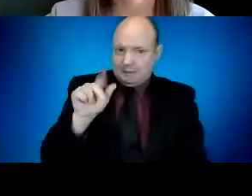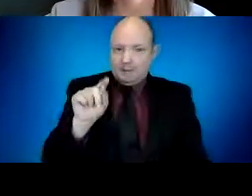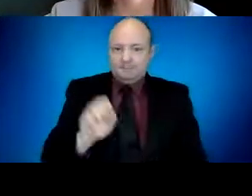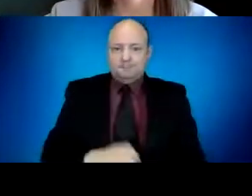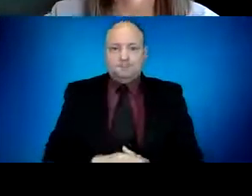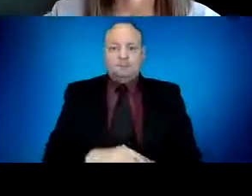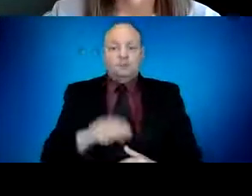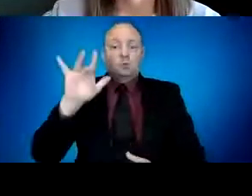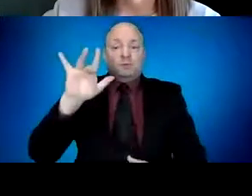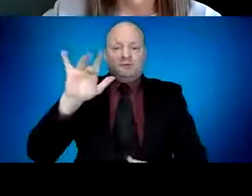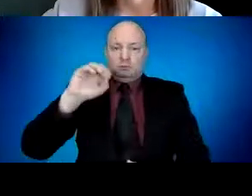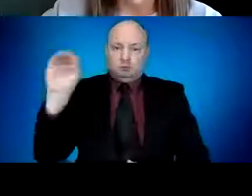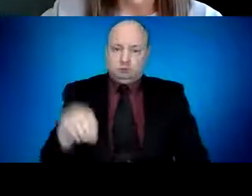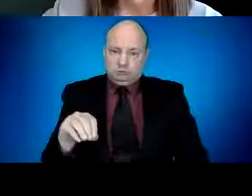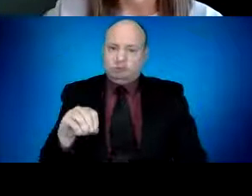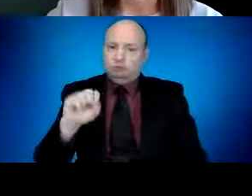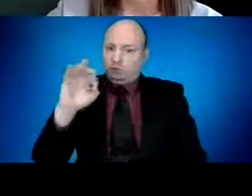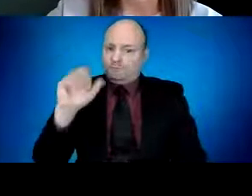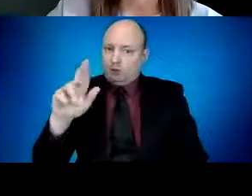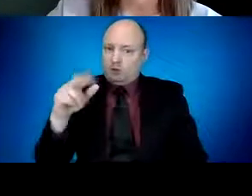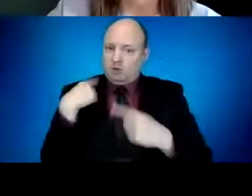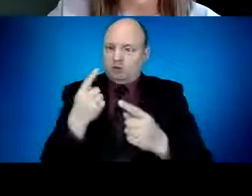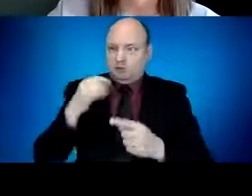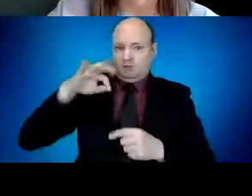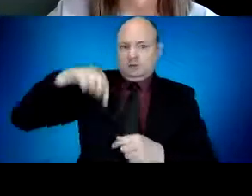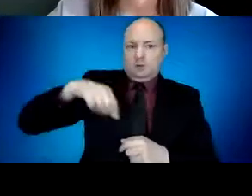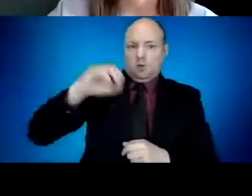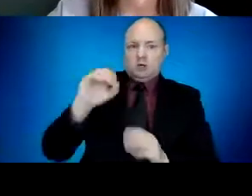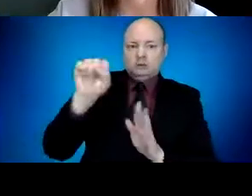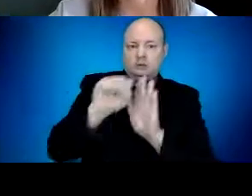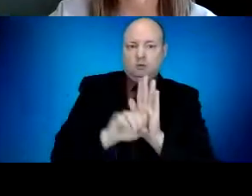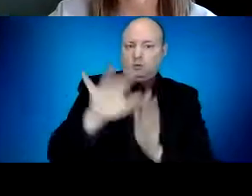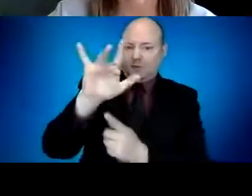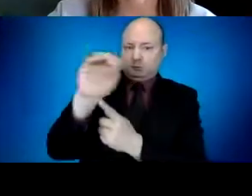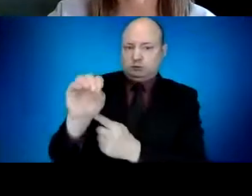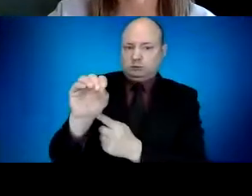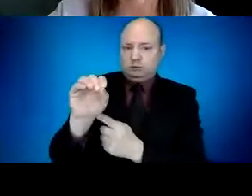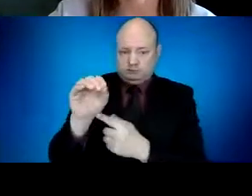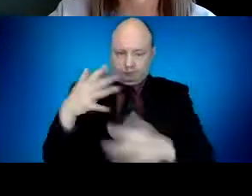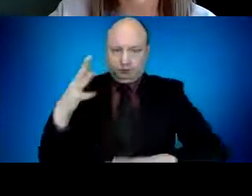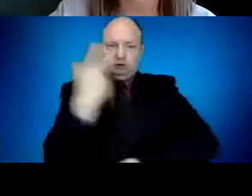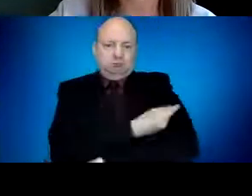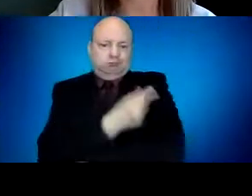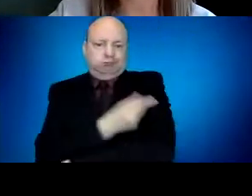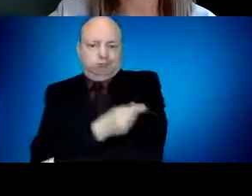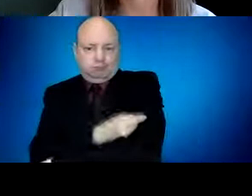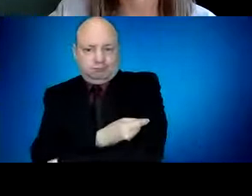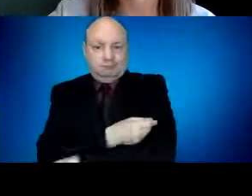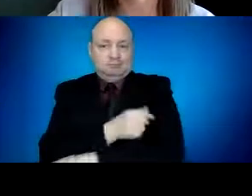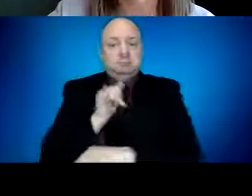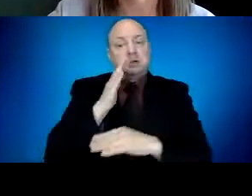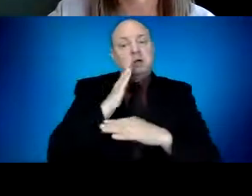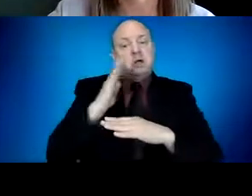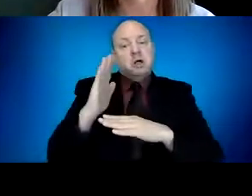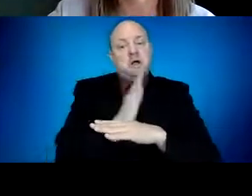25% of Oregonians have received at least one shot. The national average is 26%. Oregon is currently averaging 26